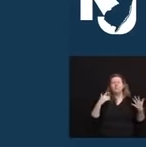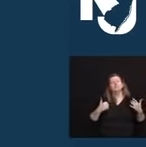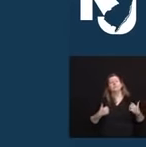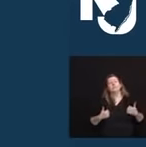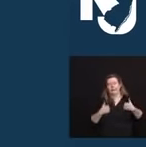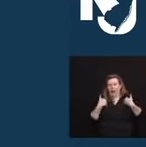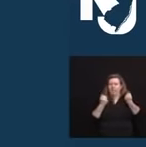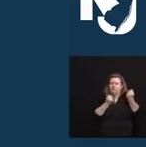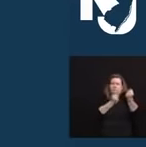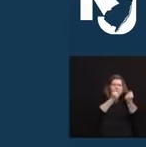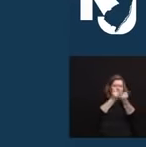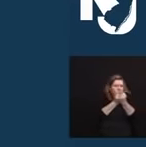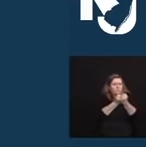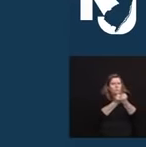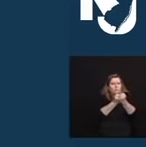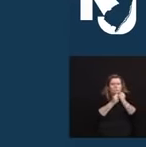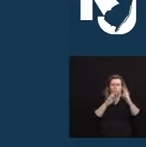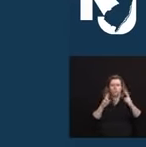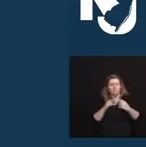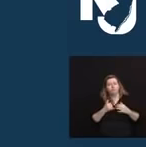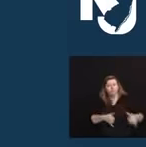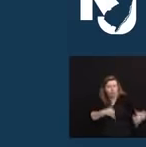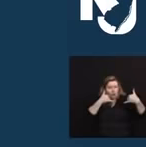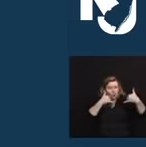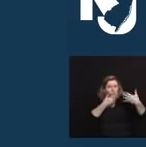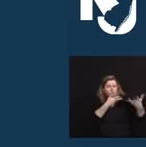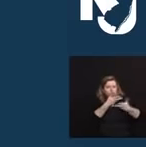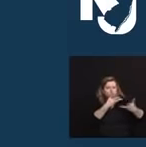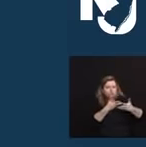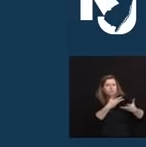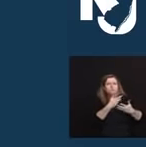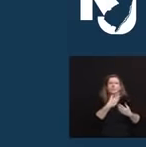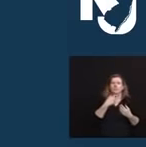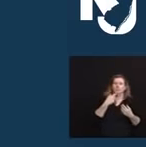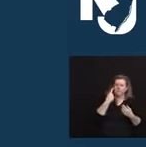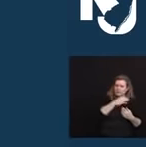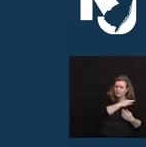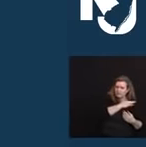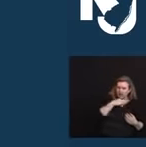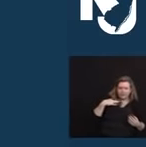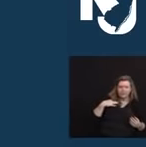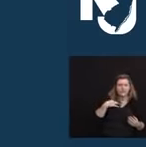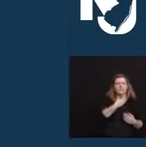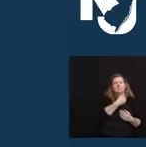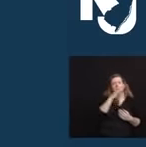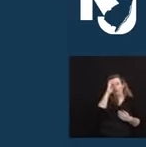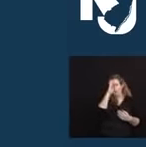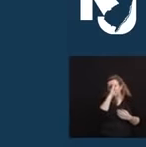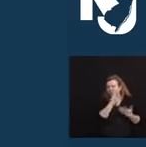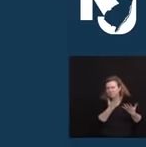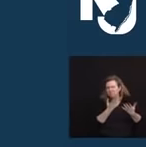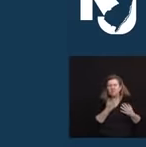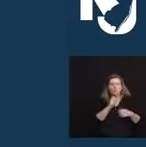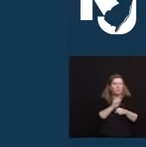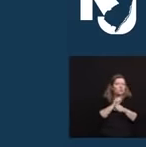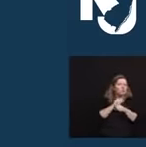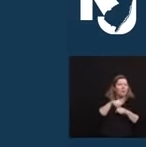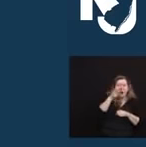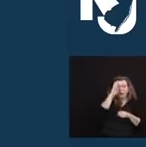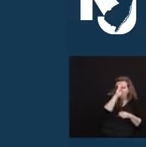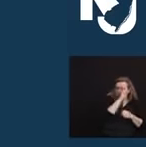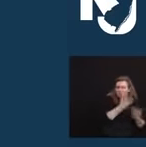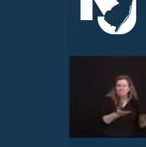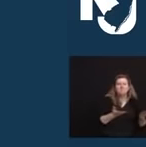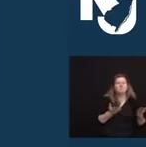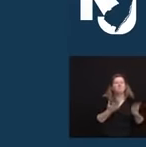hospital staff, and all other healthcare personnel by trained crisis counselors and healthcare peers from 8 a.m.